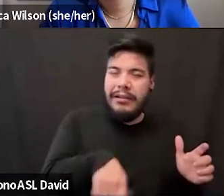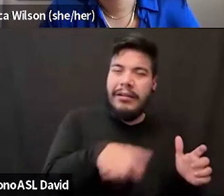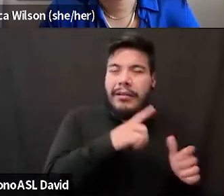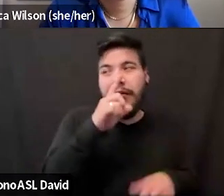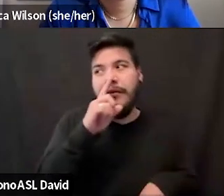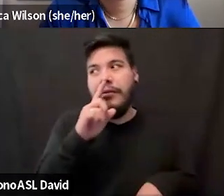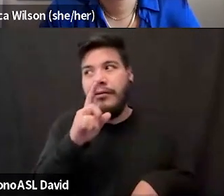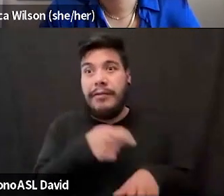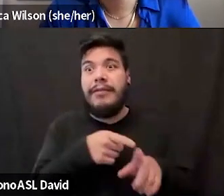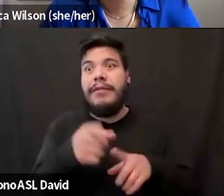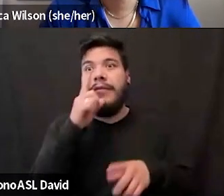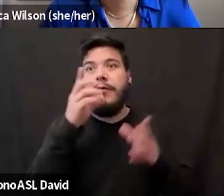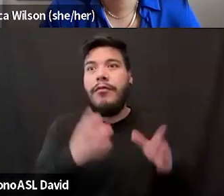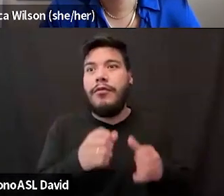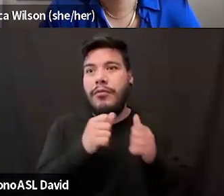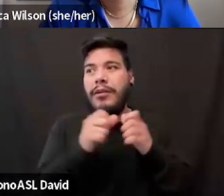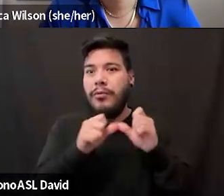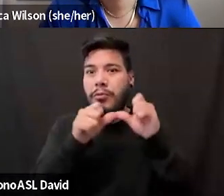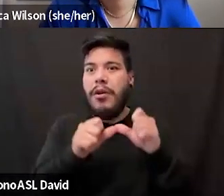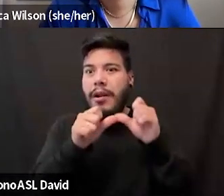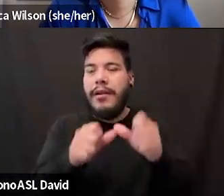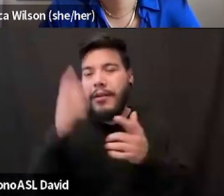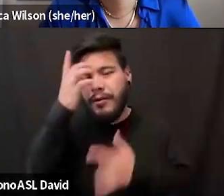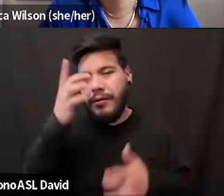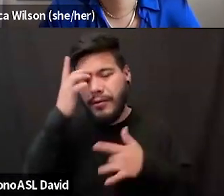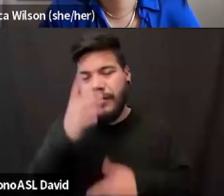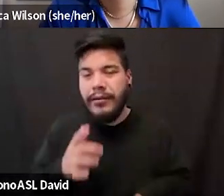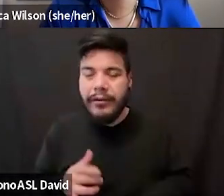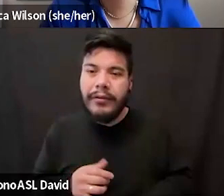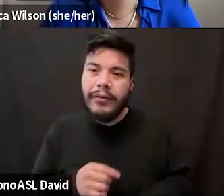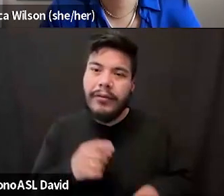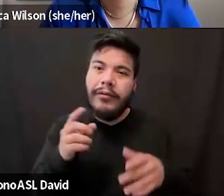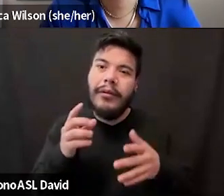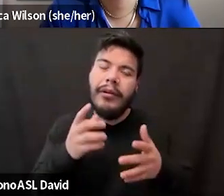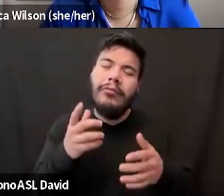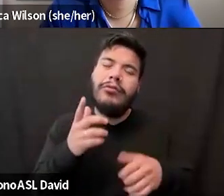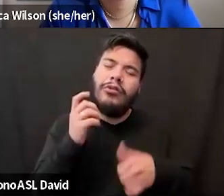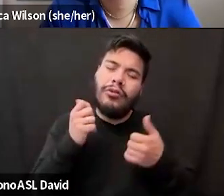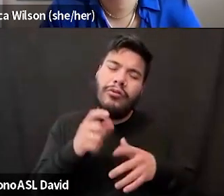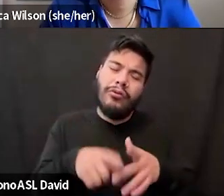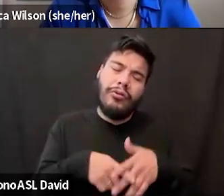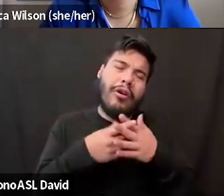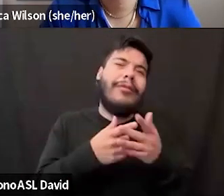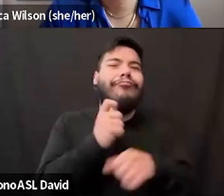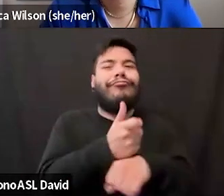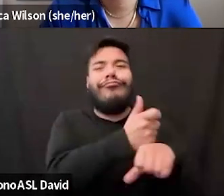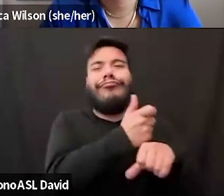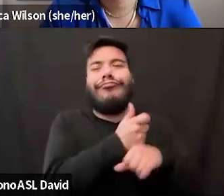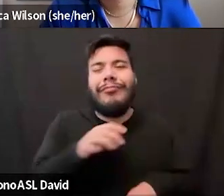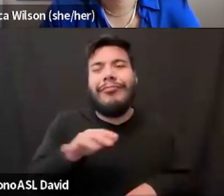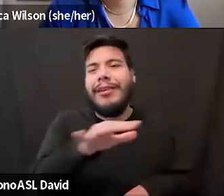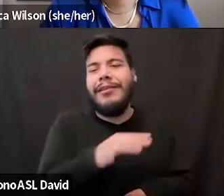chronic illness. Um, and so from that, we started forming spaces and deciding what, you know,